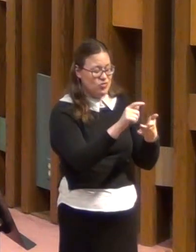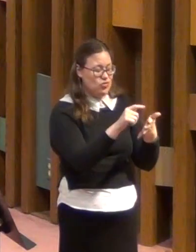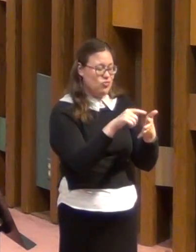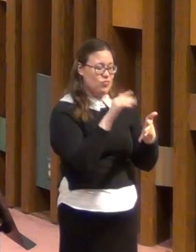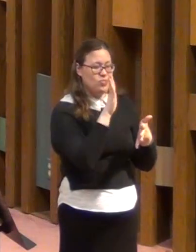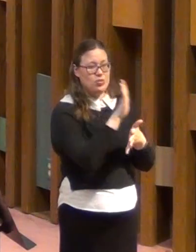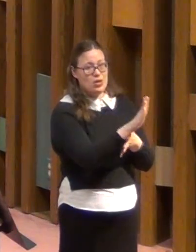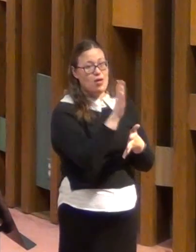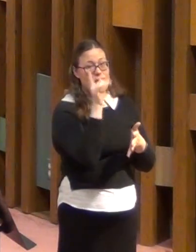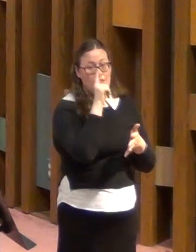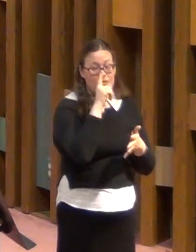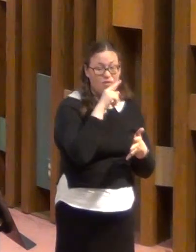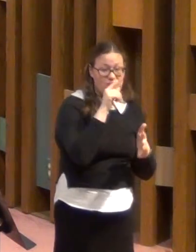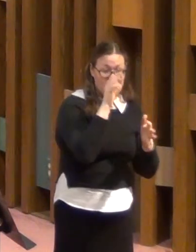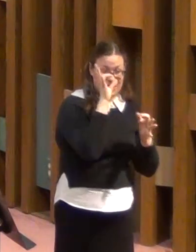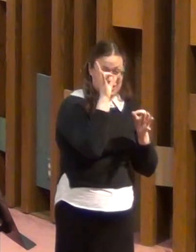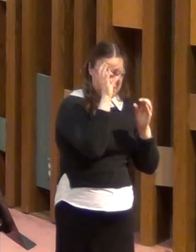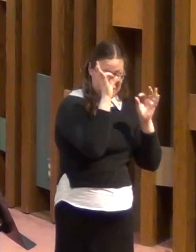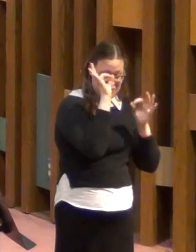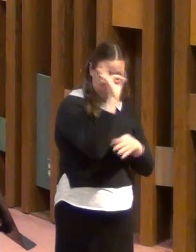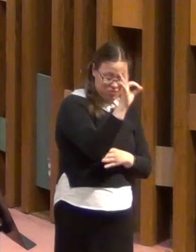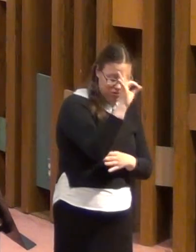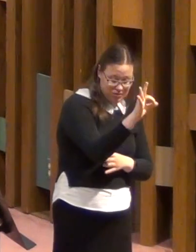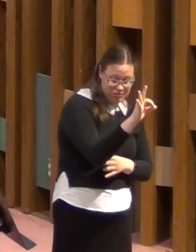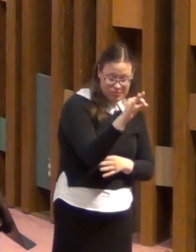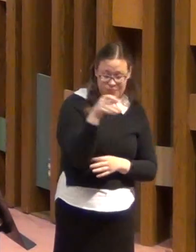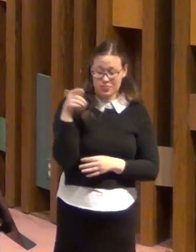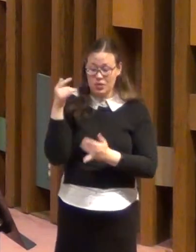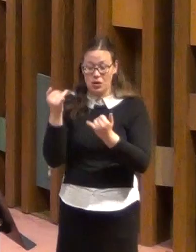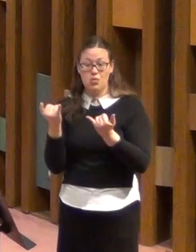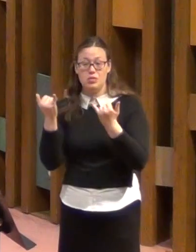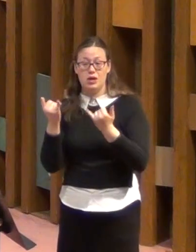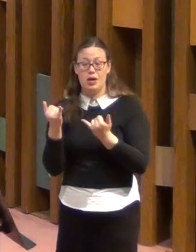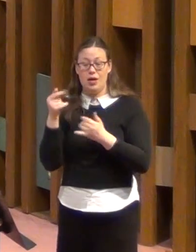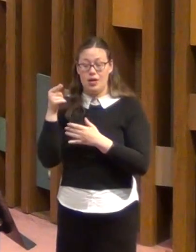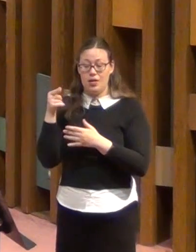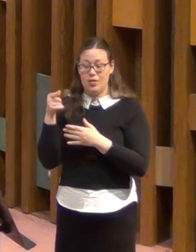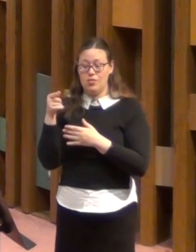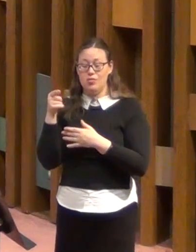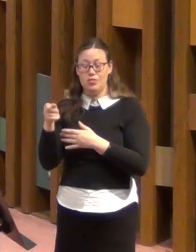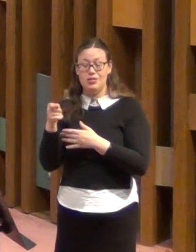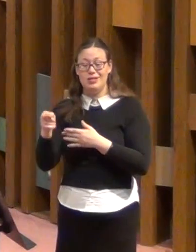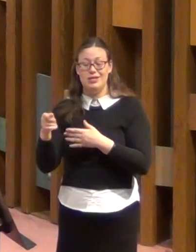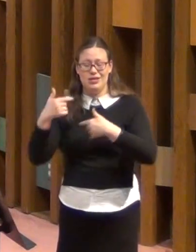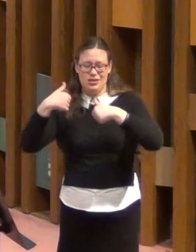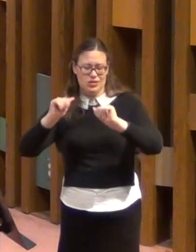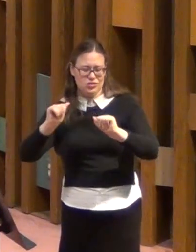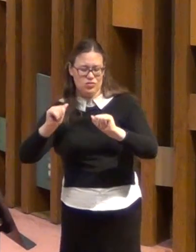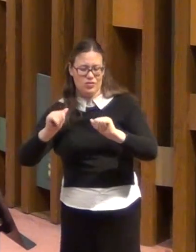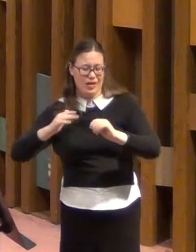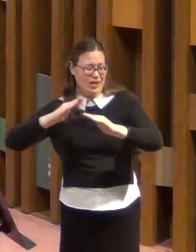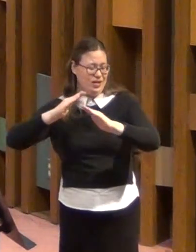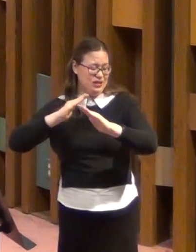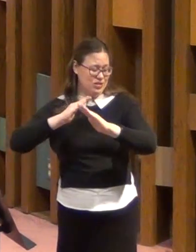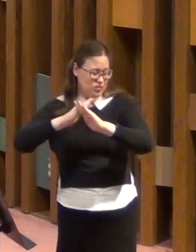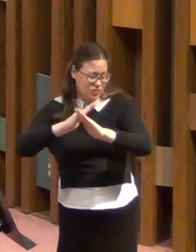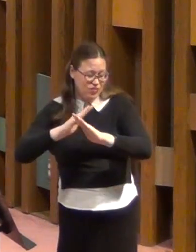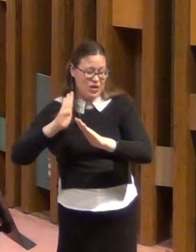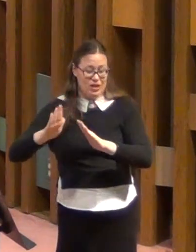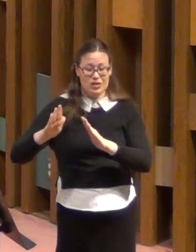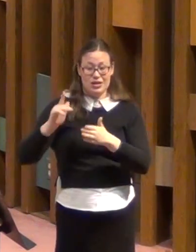this morning, Paul was attempting to defend the authority of his ministry in a rather unusual